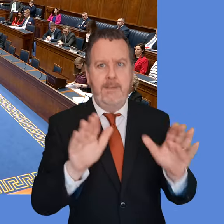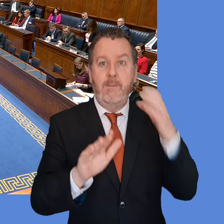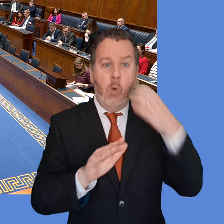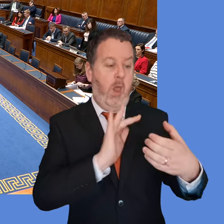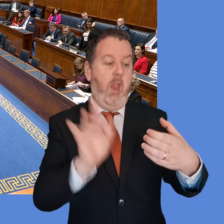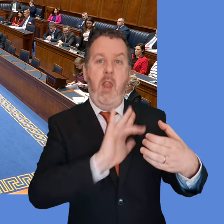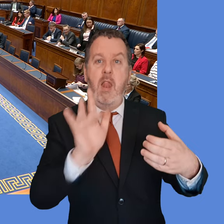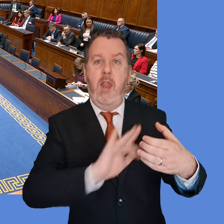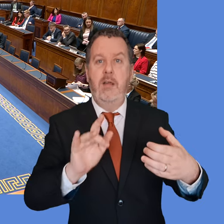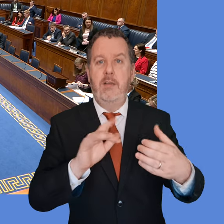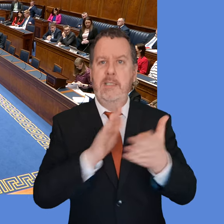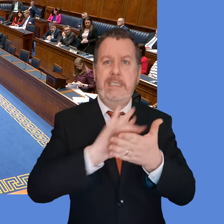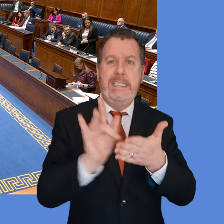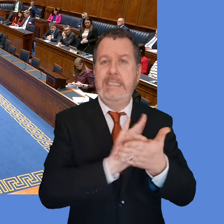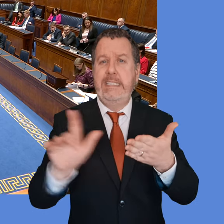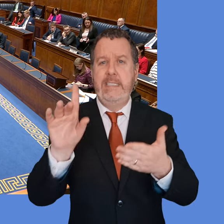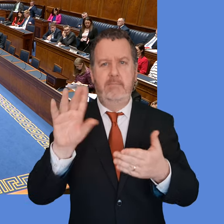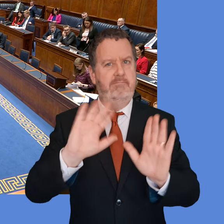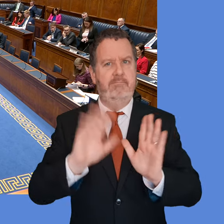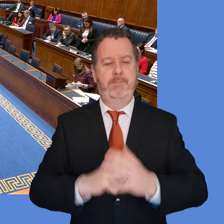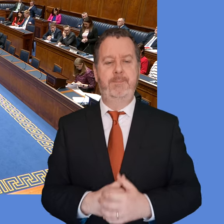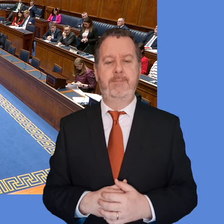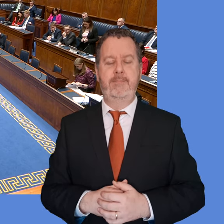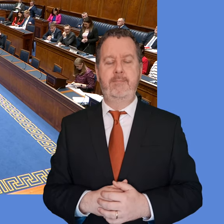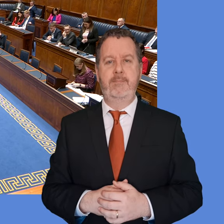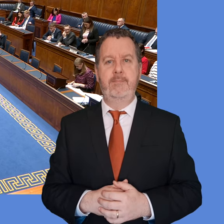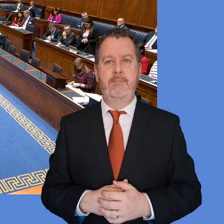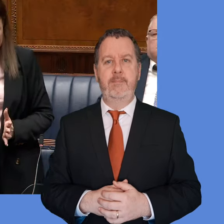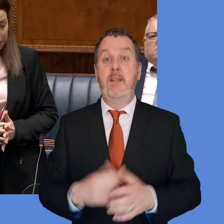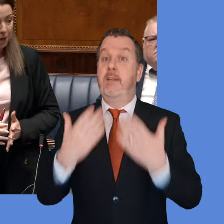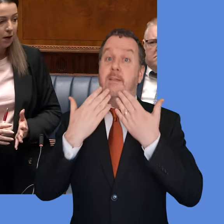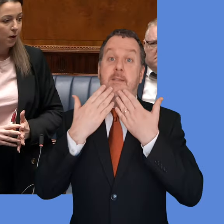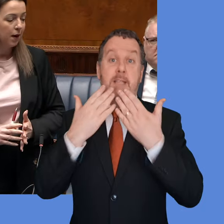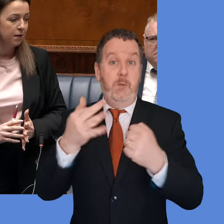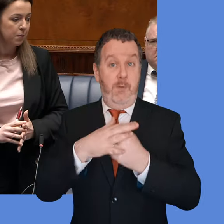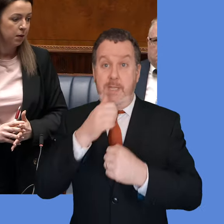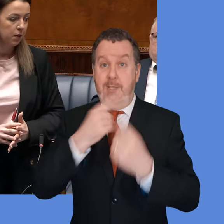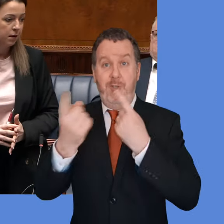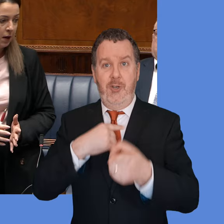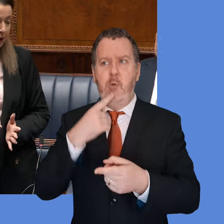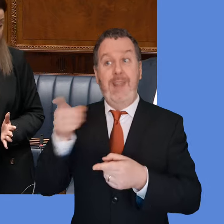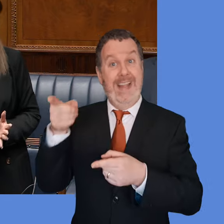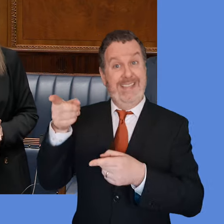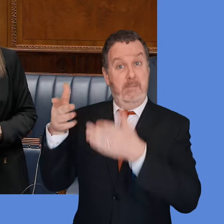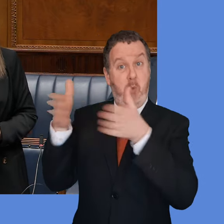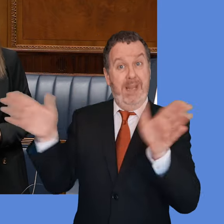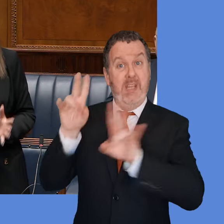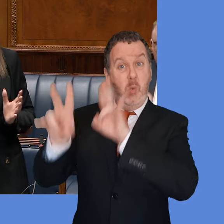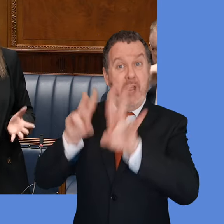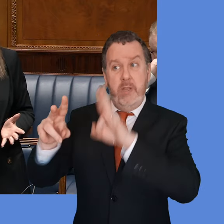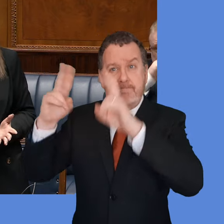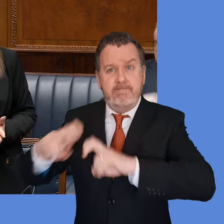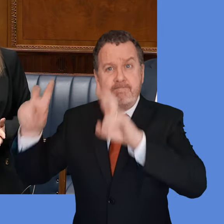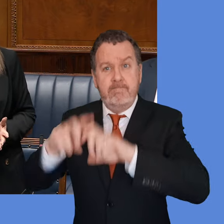I thank the First Minister for an answer so far. Minister, would you agree that this public inquiry is important to address the